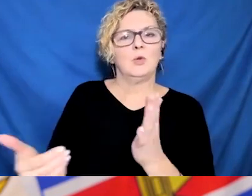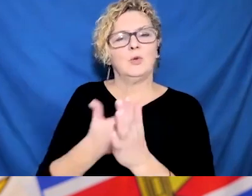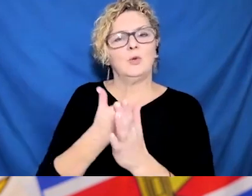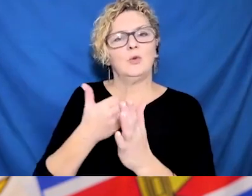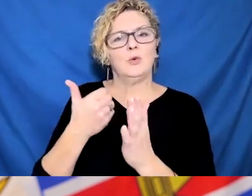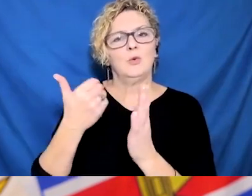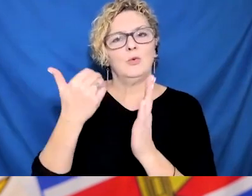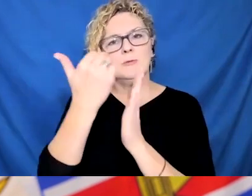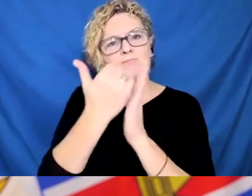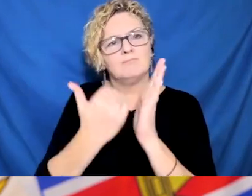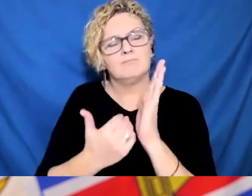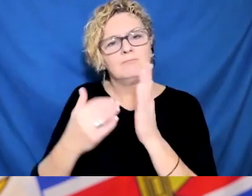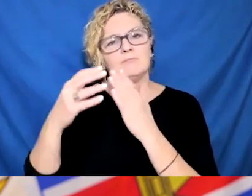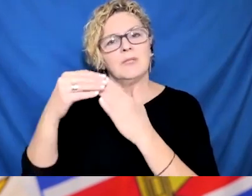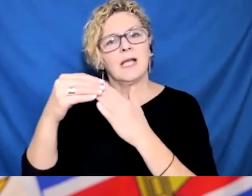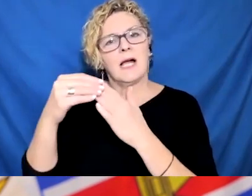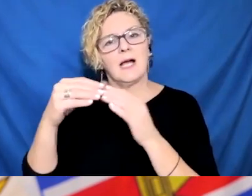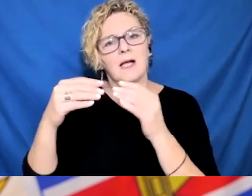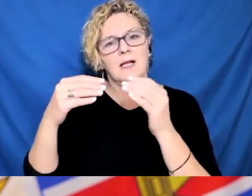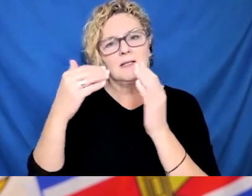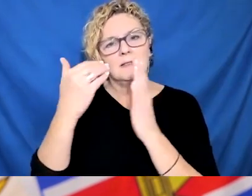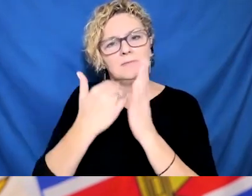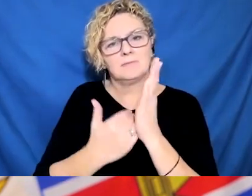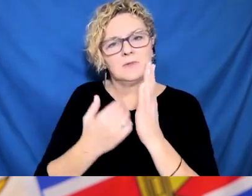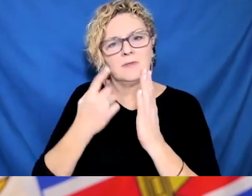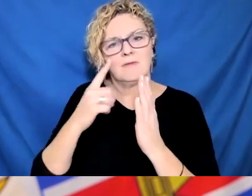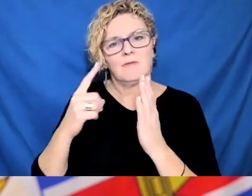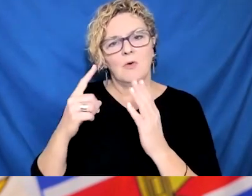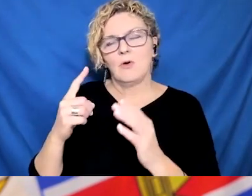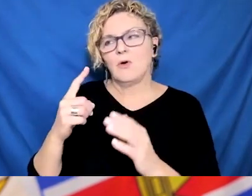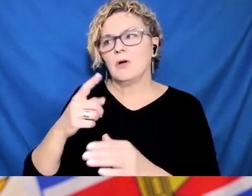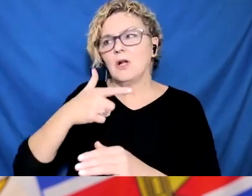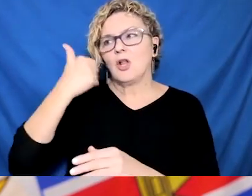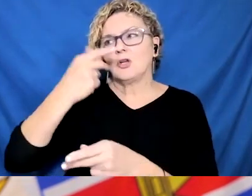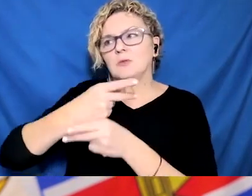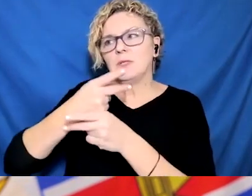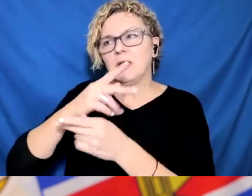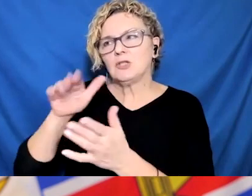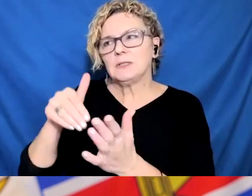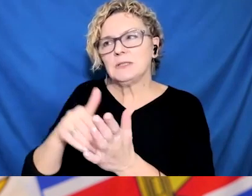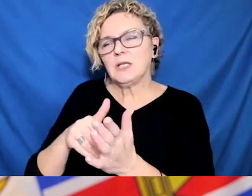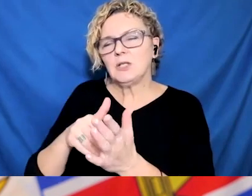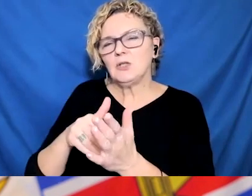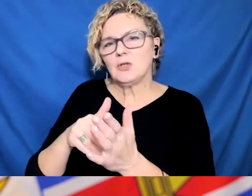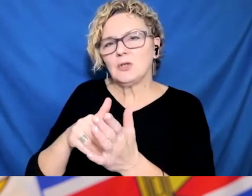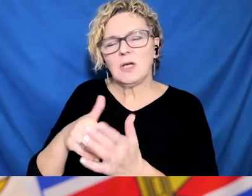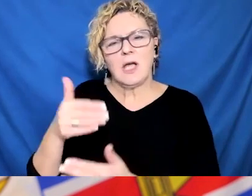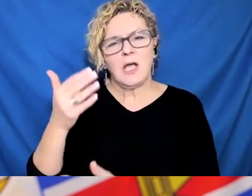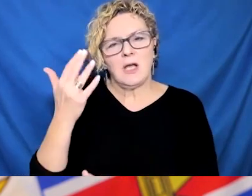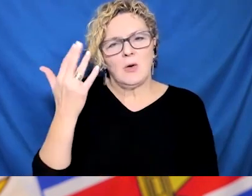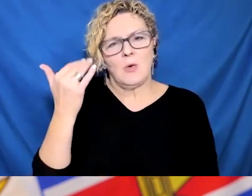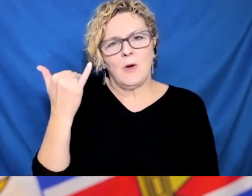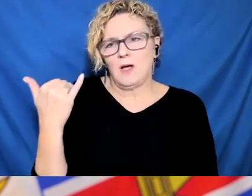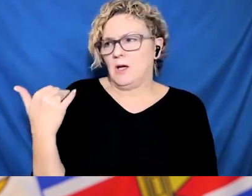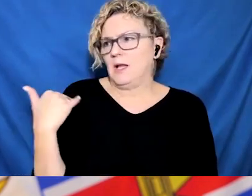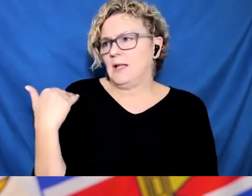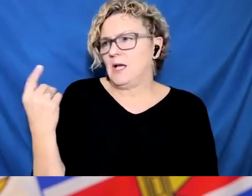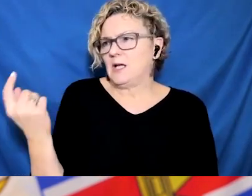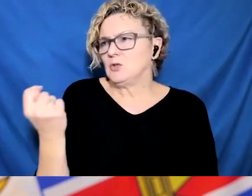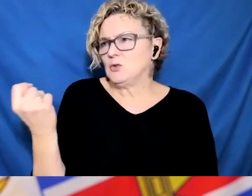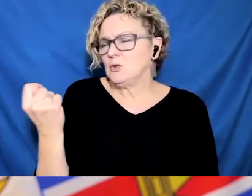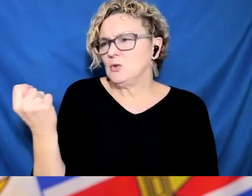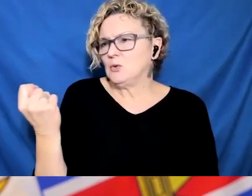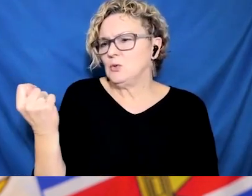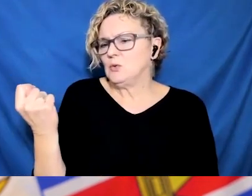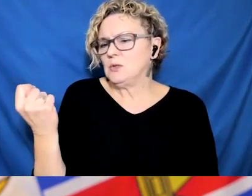Omicron is milder for most people. So is it a narrative, or is it a scientific fact, and do you take any responsibility for that narrative, given